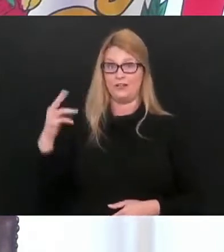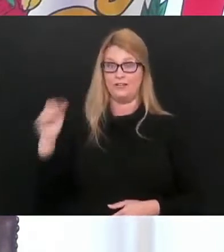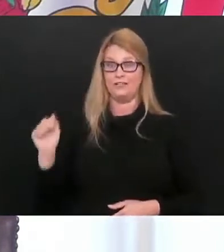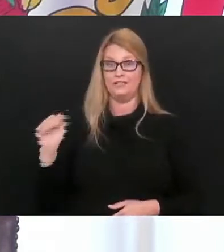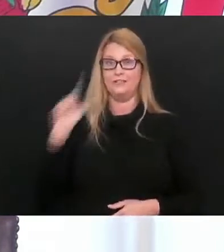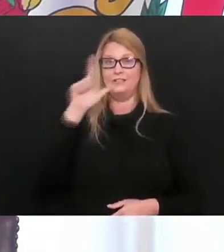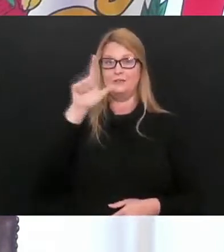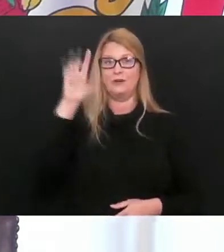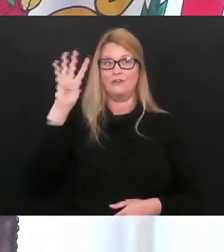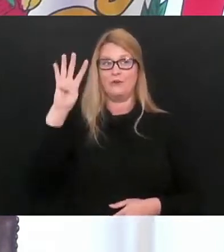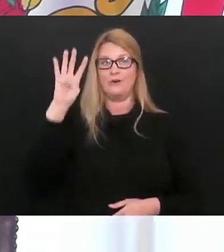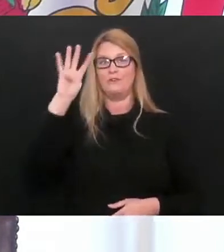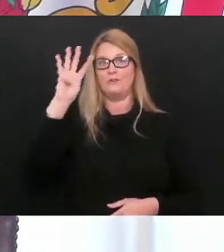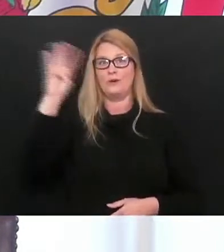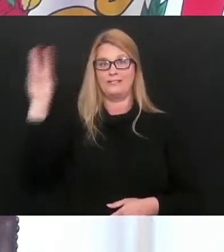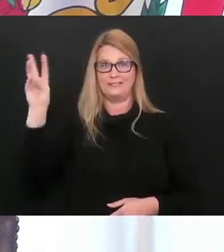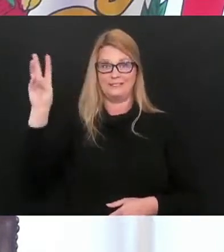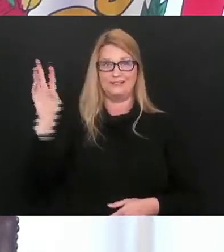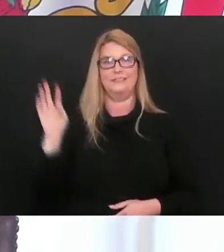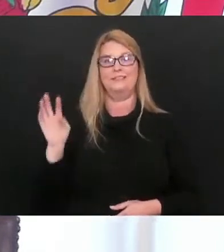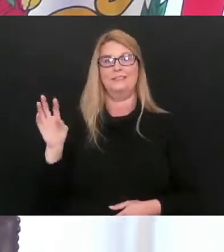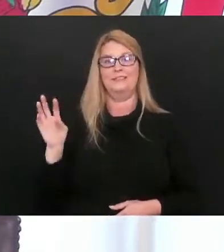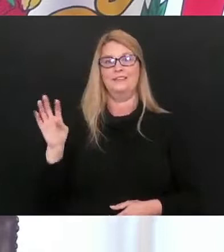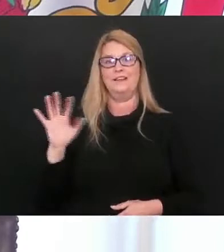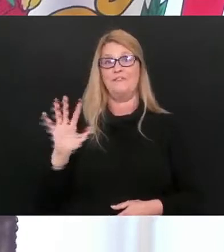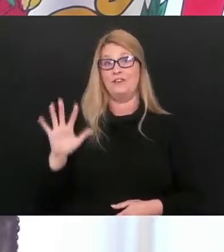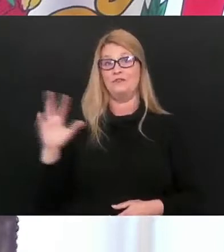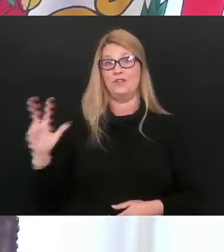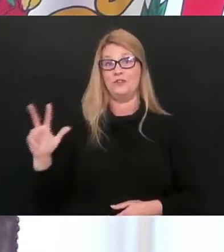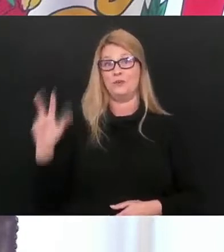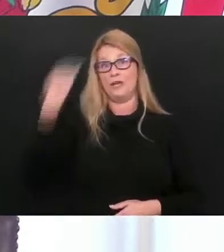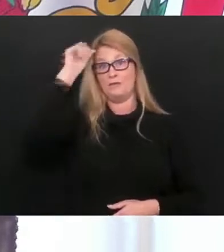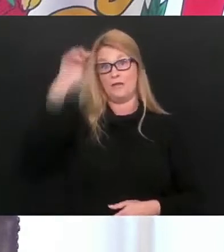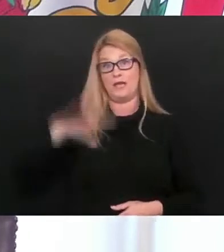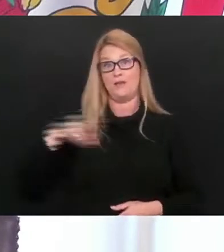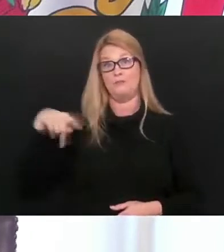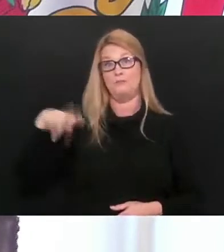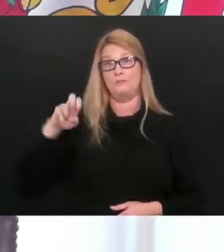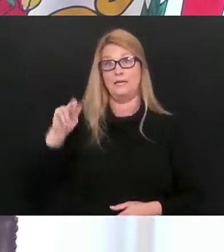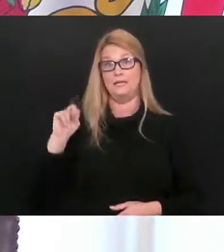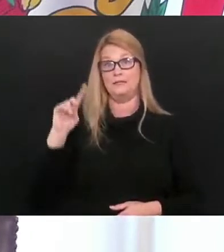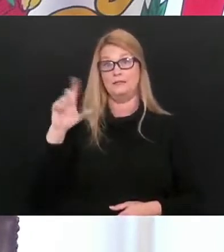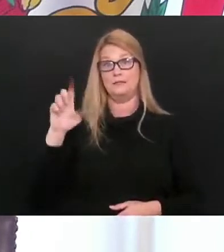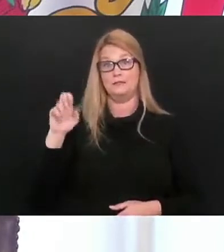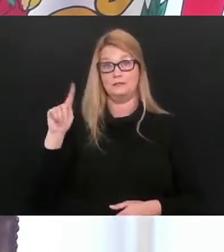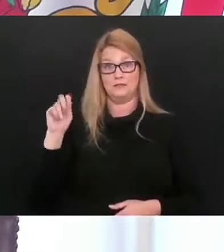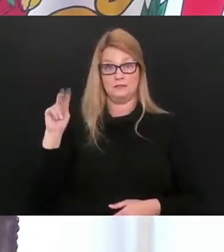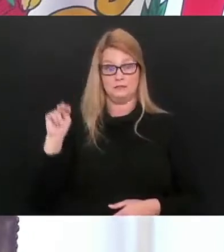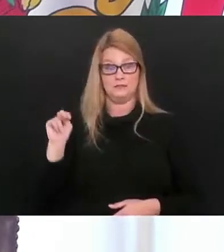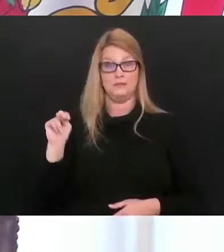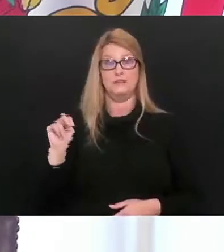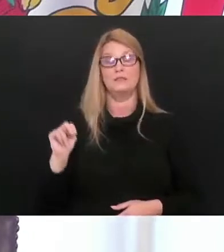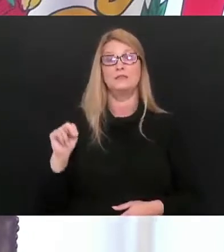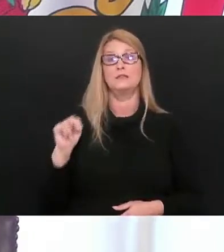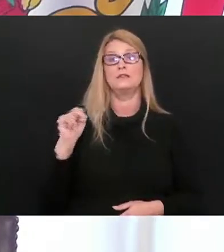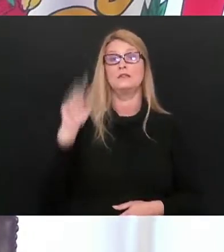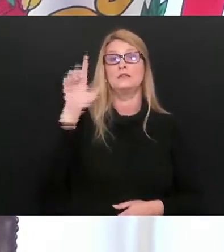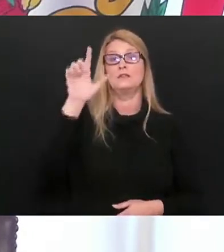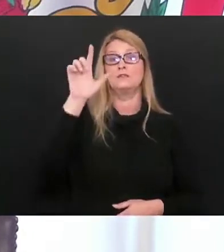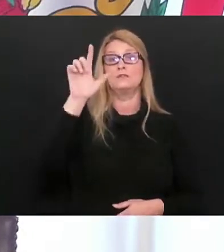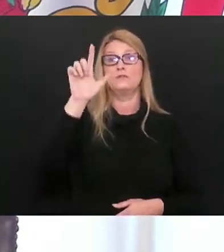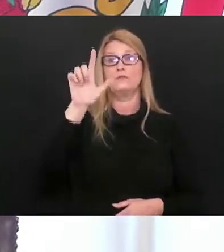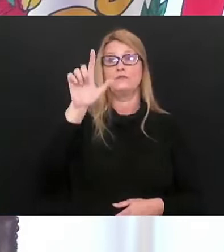Our 2,446th death is a 53-year-old male from Pendleton County. Our 2